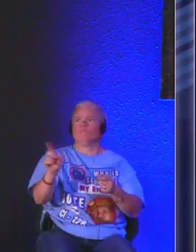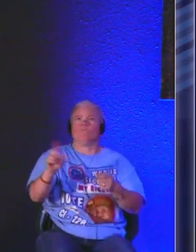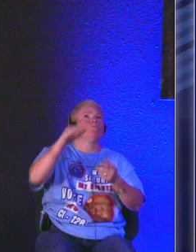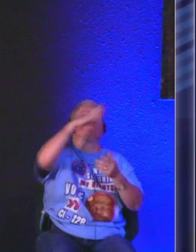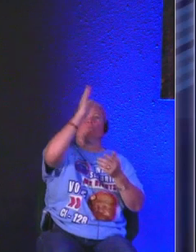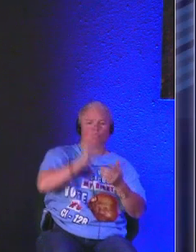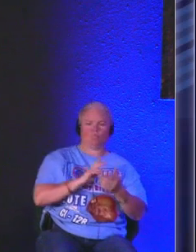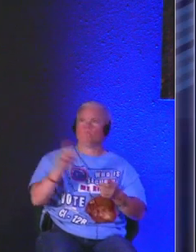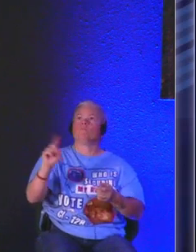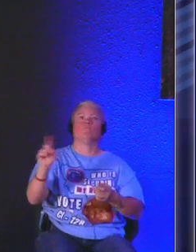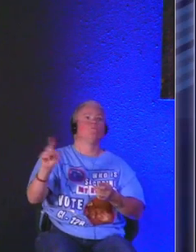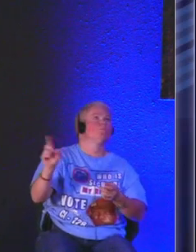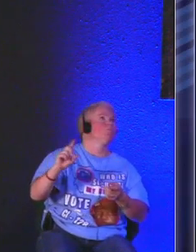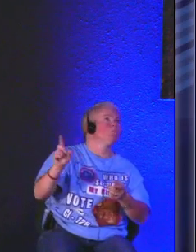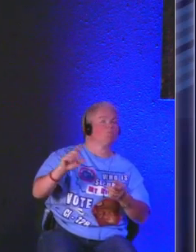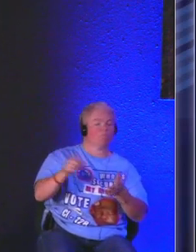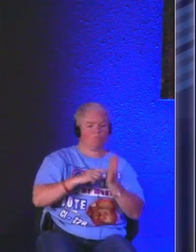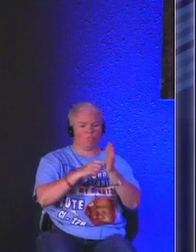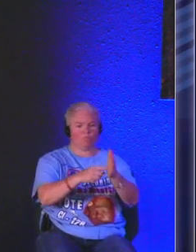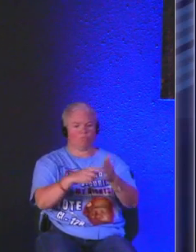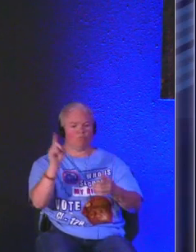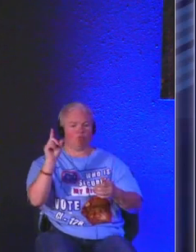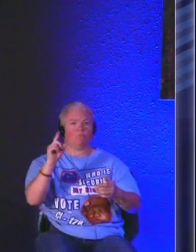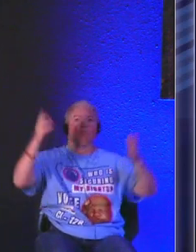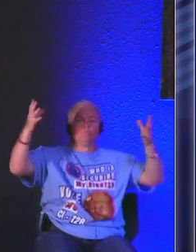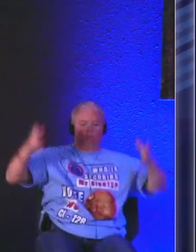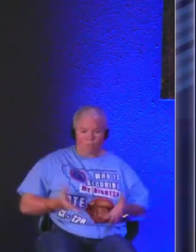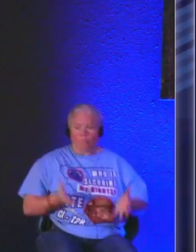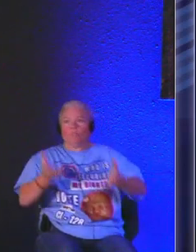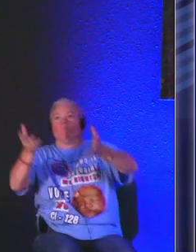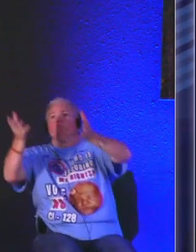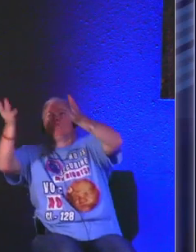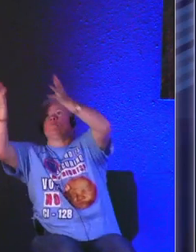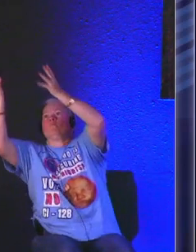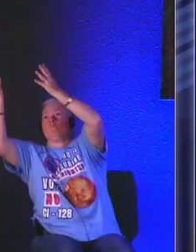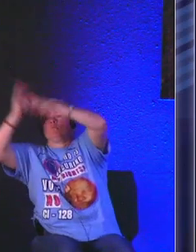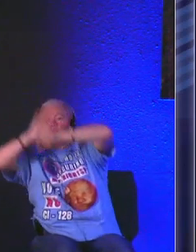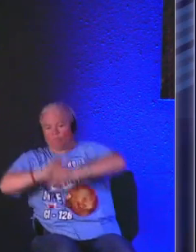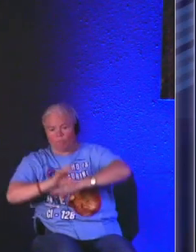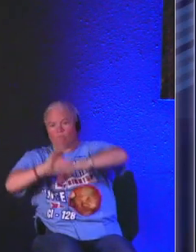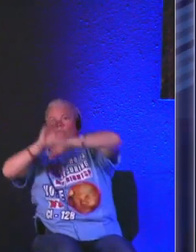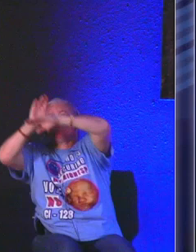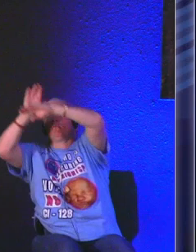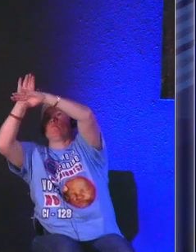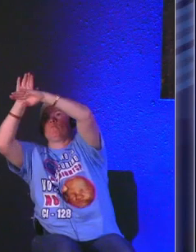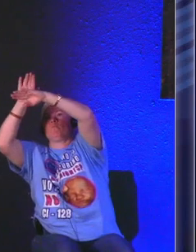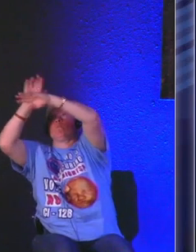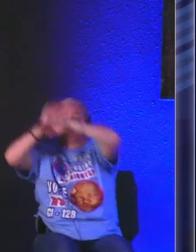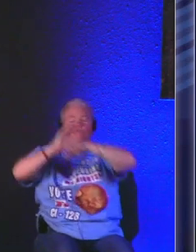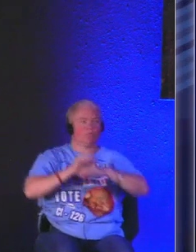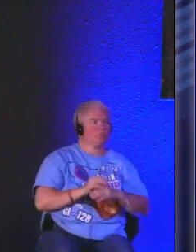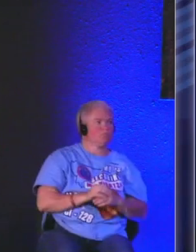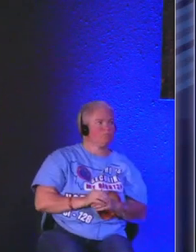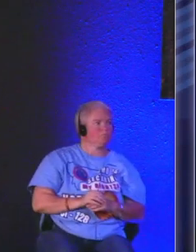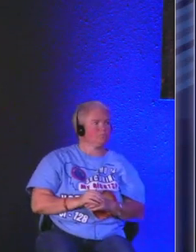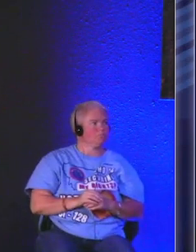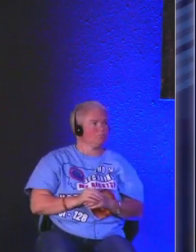are you God when will you show up to rapture your church I'm in need right now I have